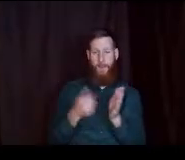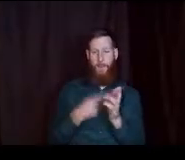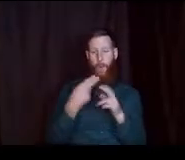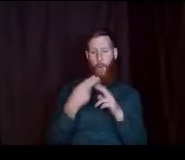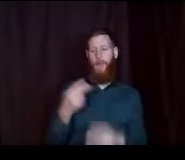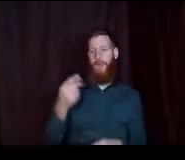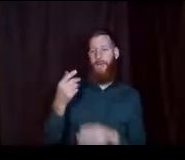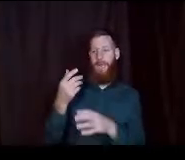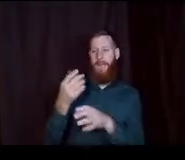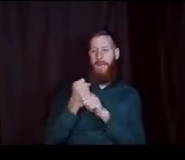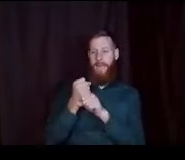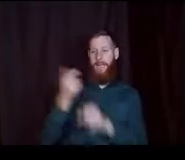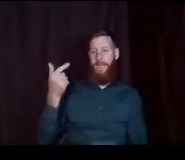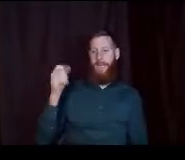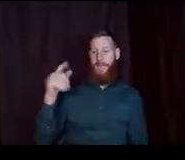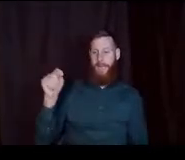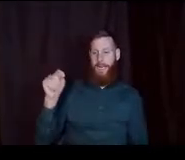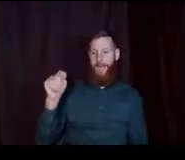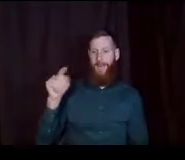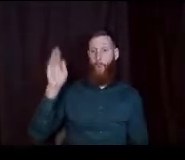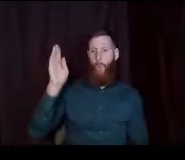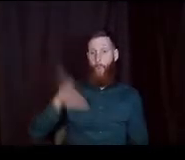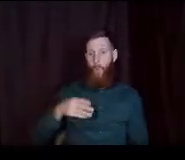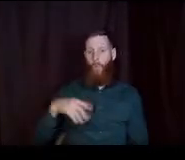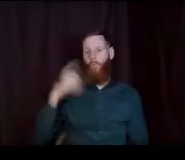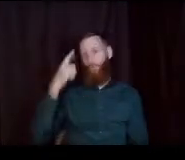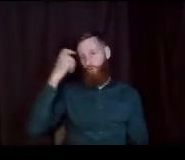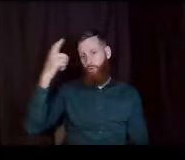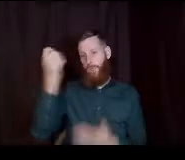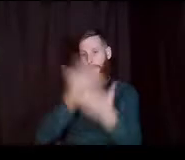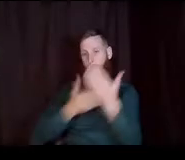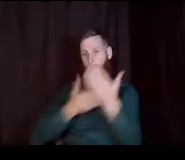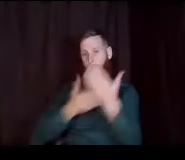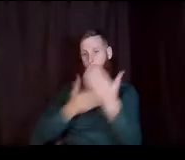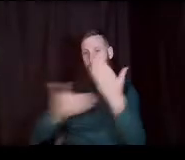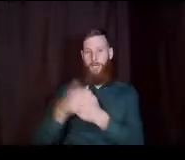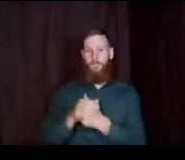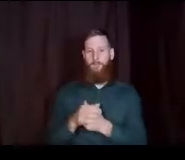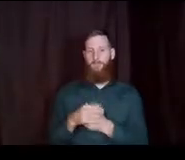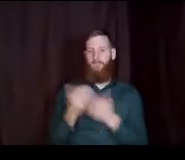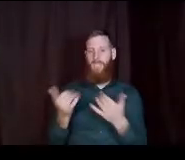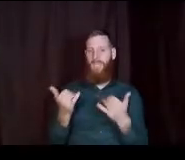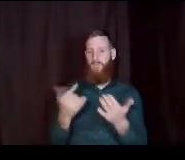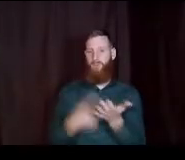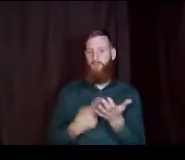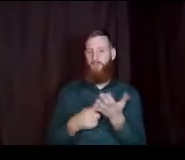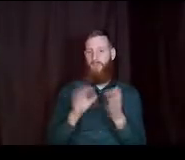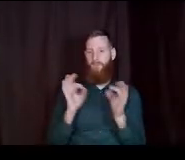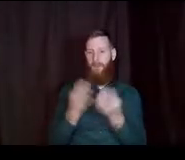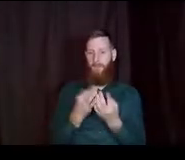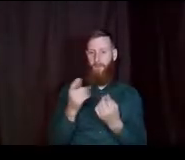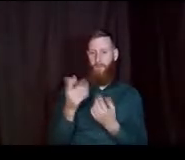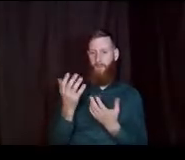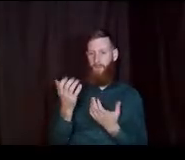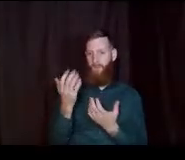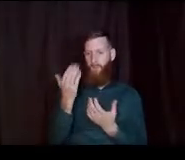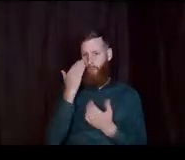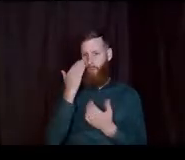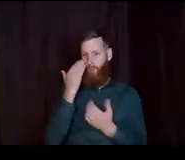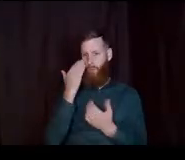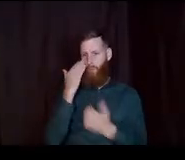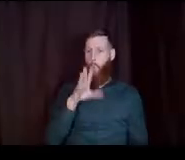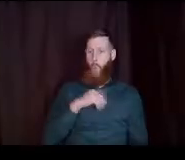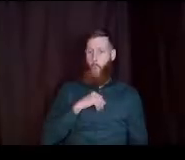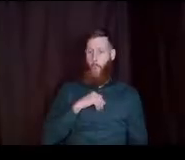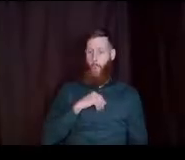plans or a dream ahead plan this is when you're going to talk to your family about it you're going to want know who owns the account because